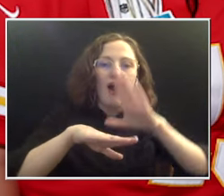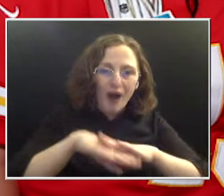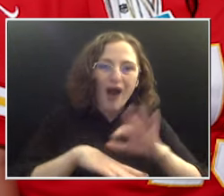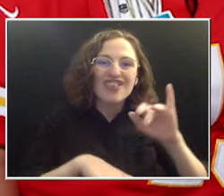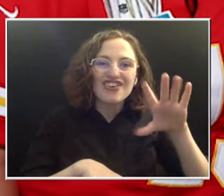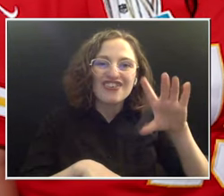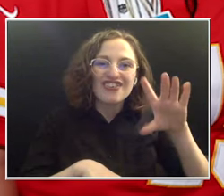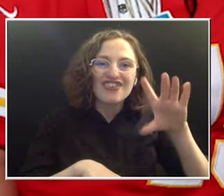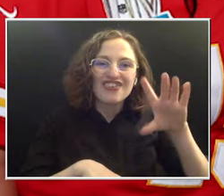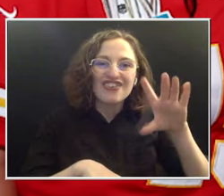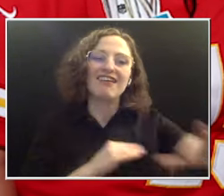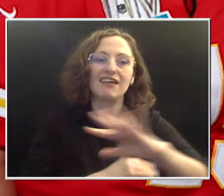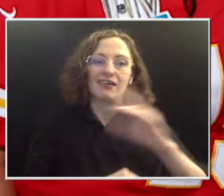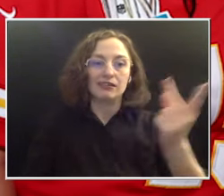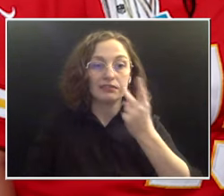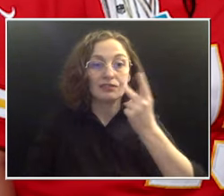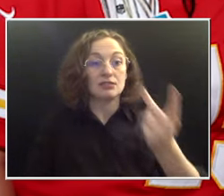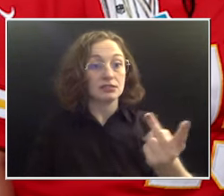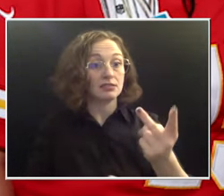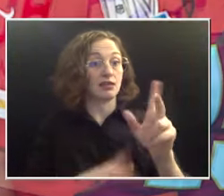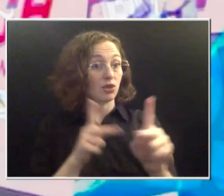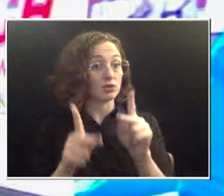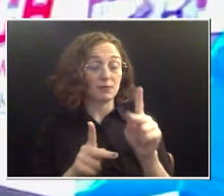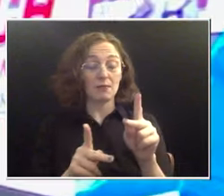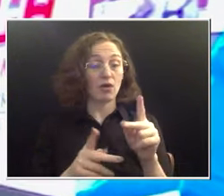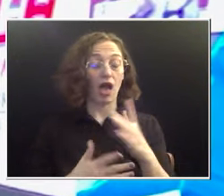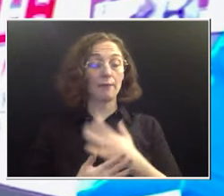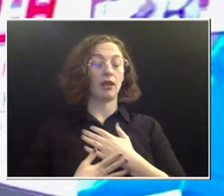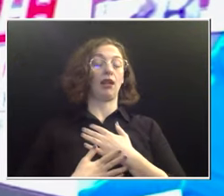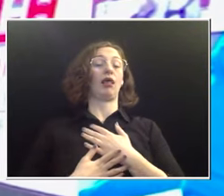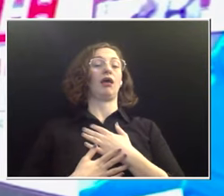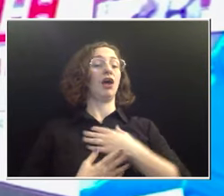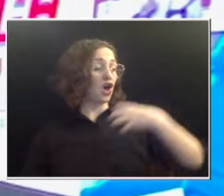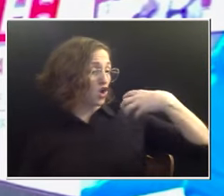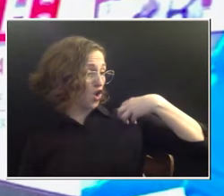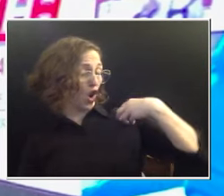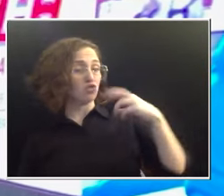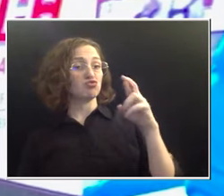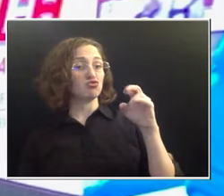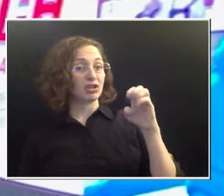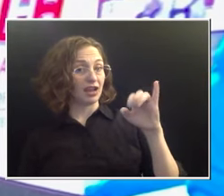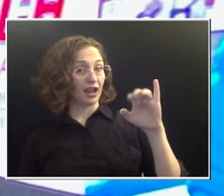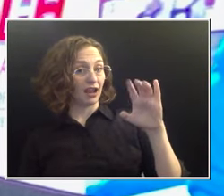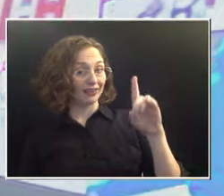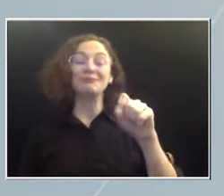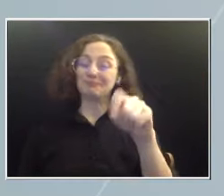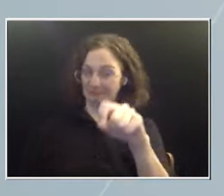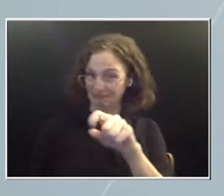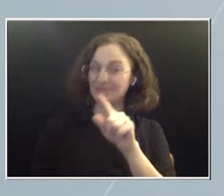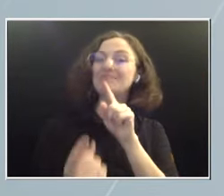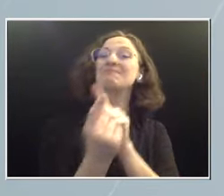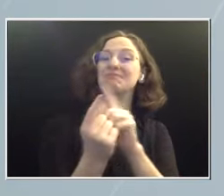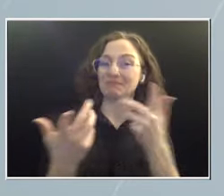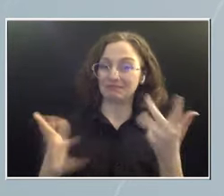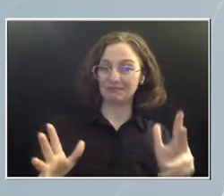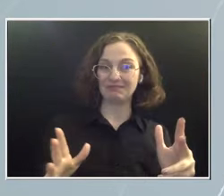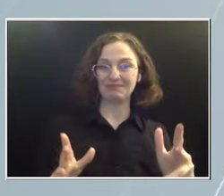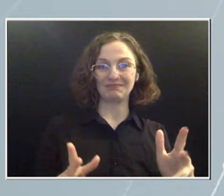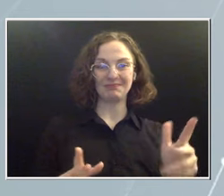it's indescribable. It was such a cool experience. Yeah, we did get to meet Coach Reed. That was awesome. Up on the big screen. Yep.